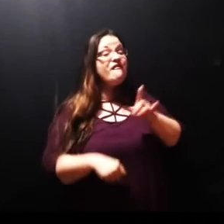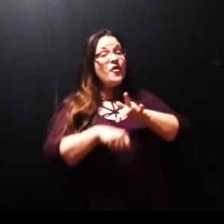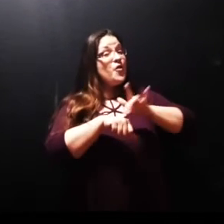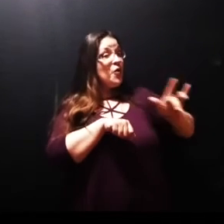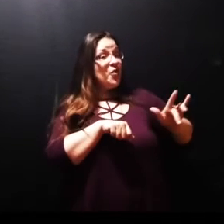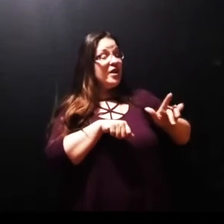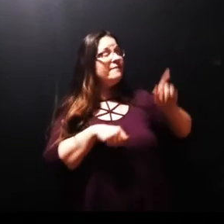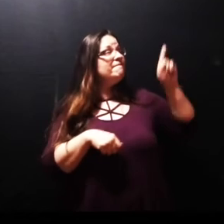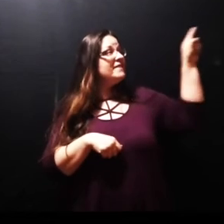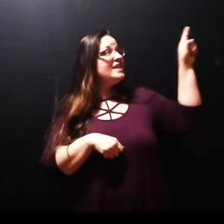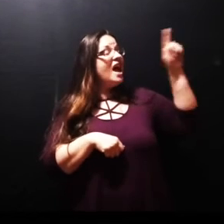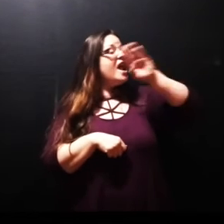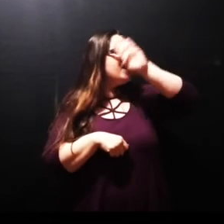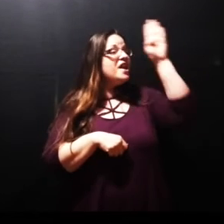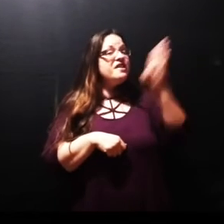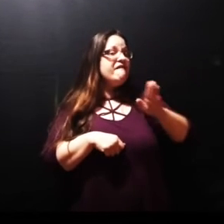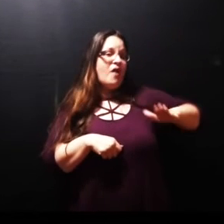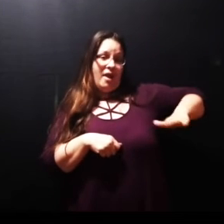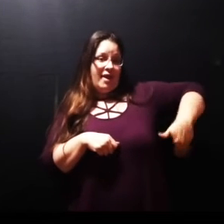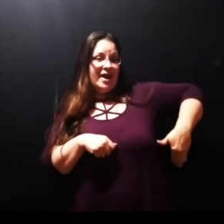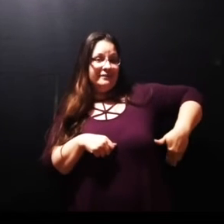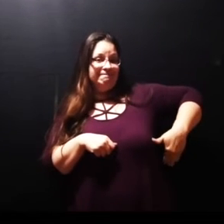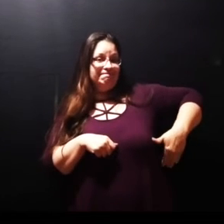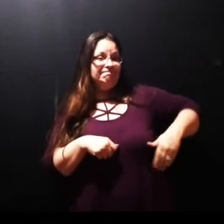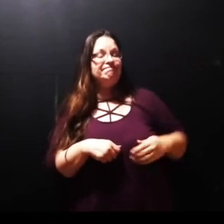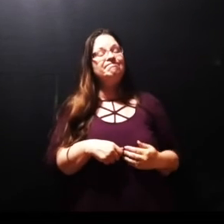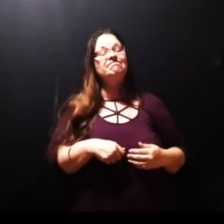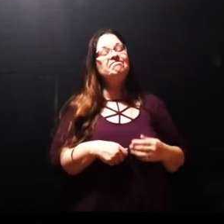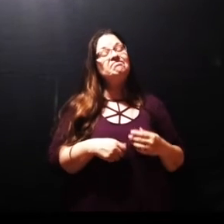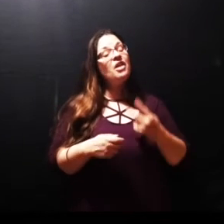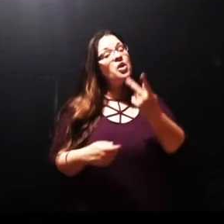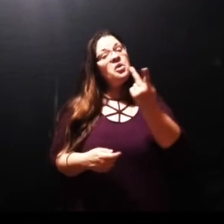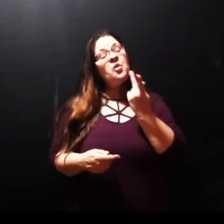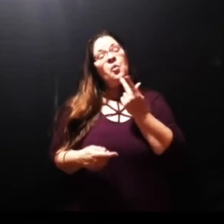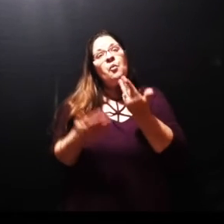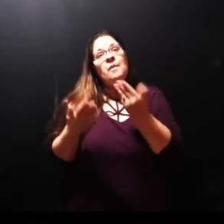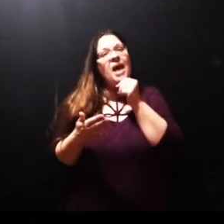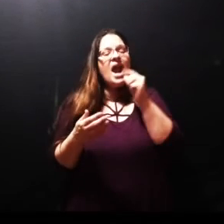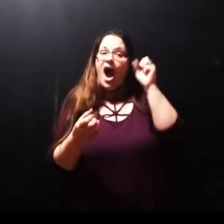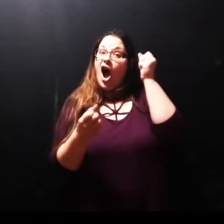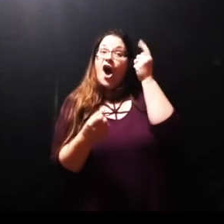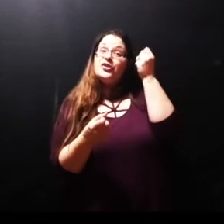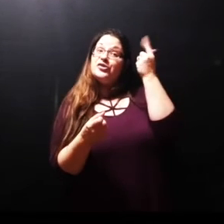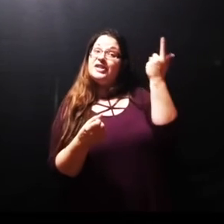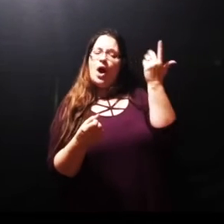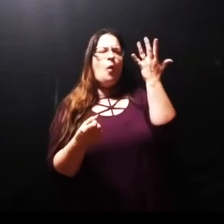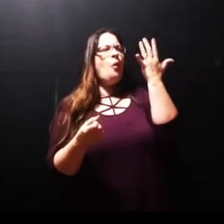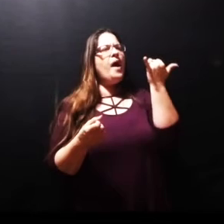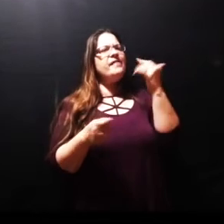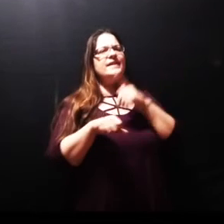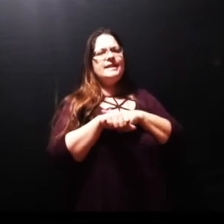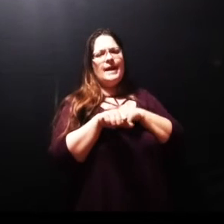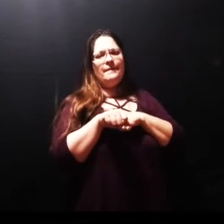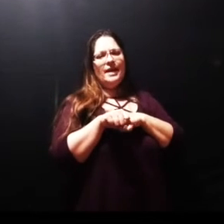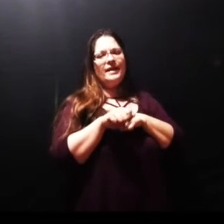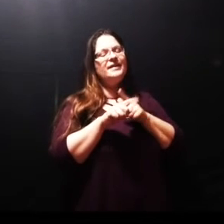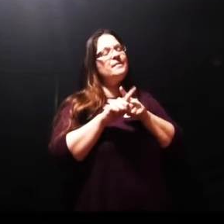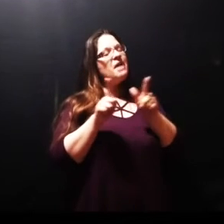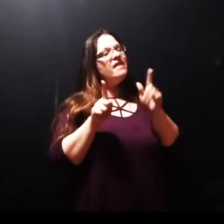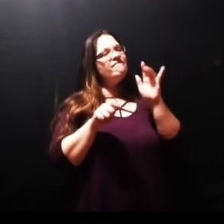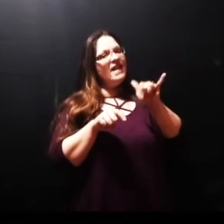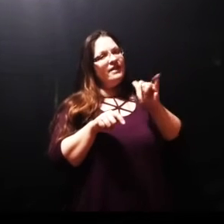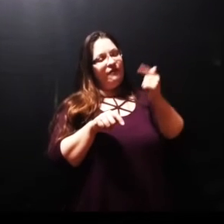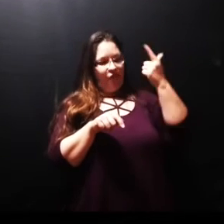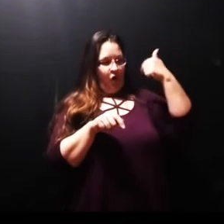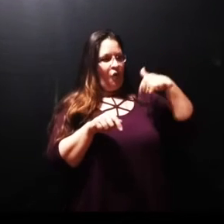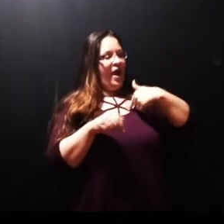he's not early he's not late for his will to be done believer you and I might not always understand his timing but it is a matter of faith that we